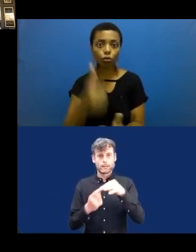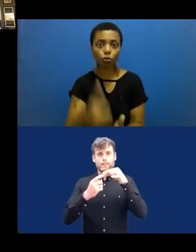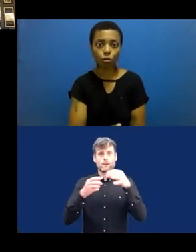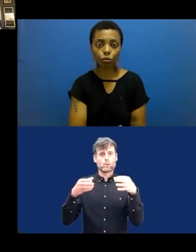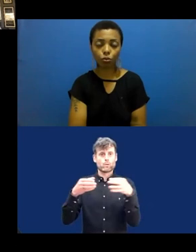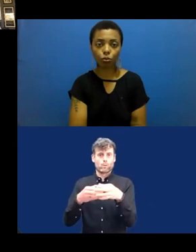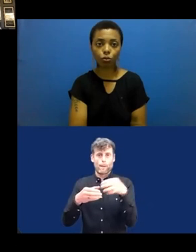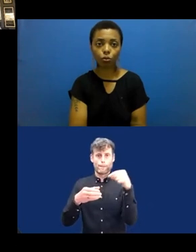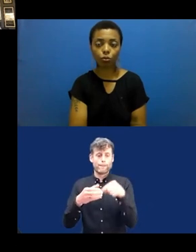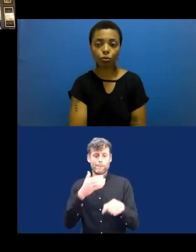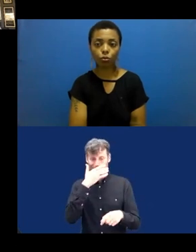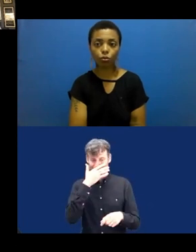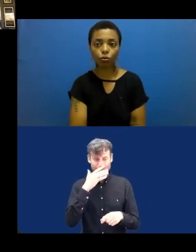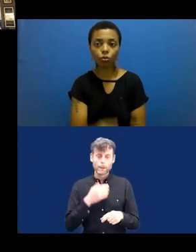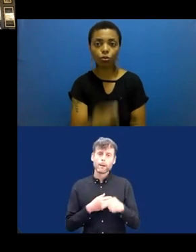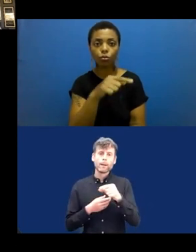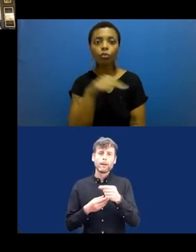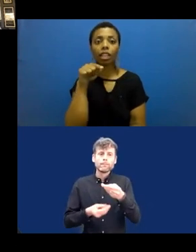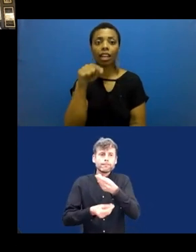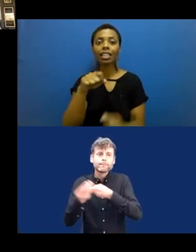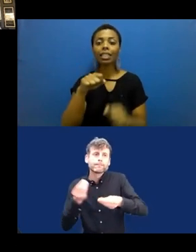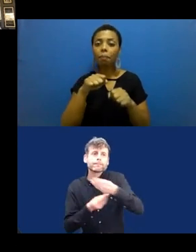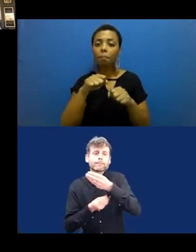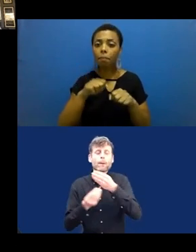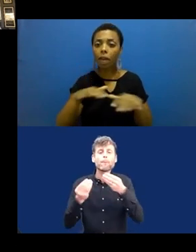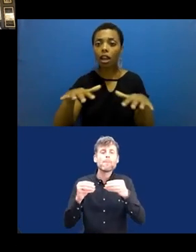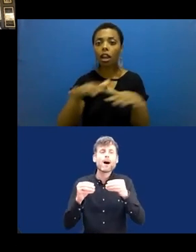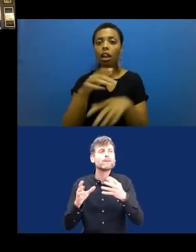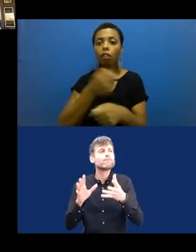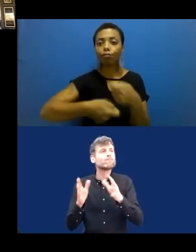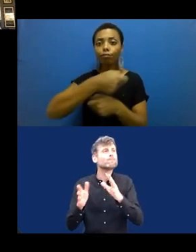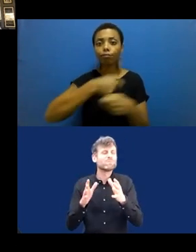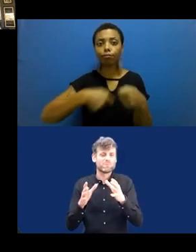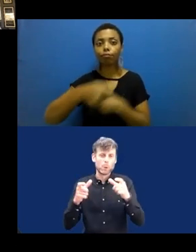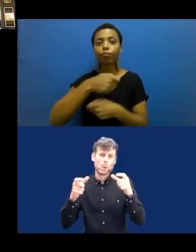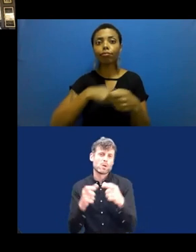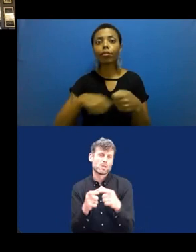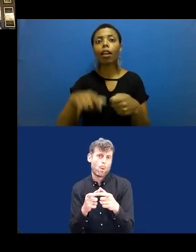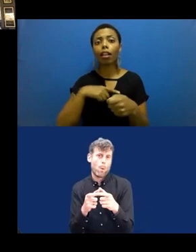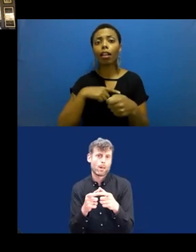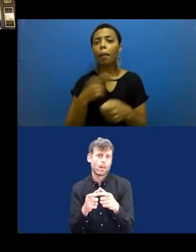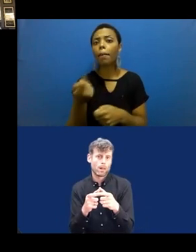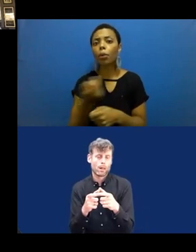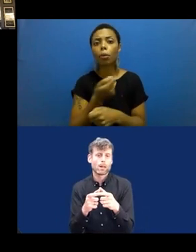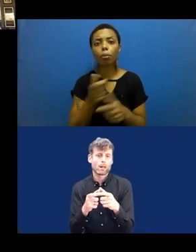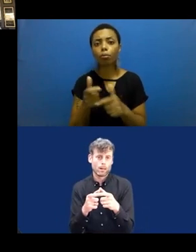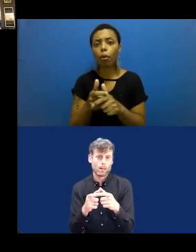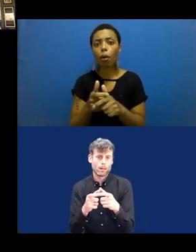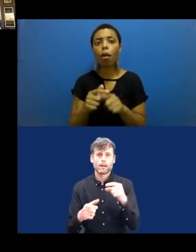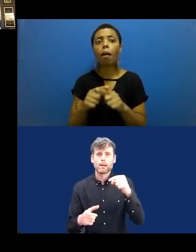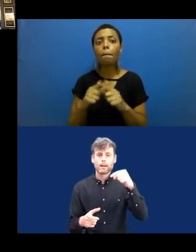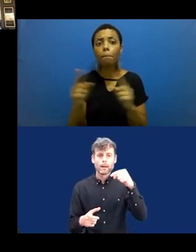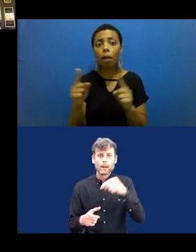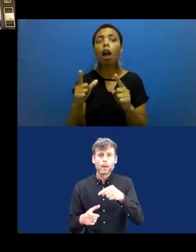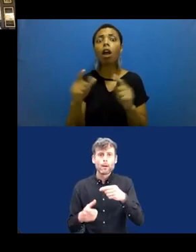the market is very small and the volume of potential sales is minimal,